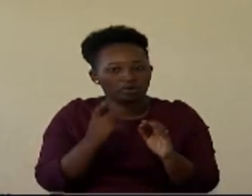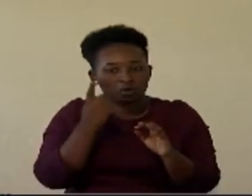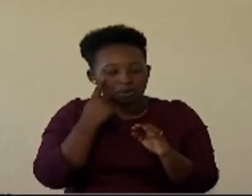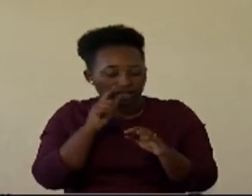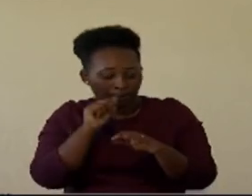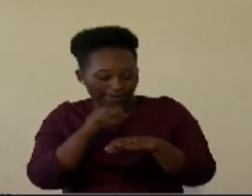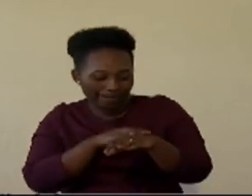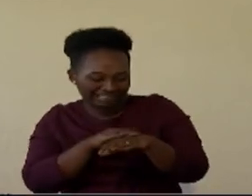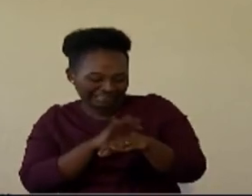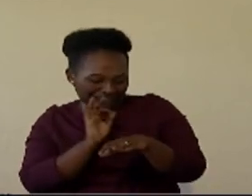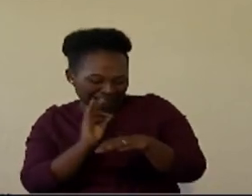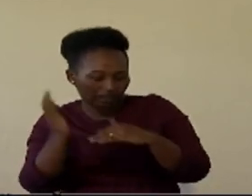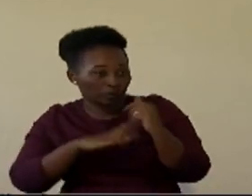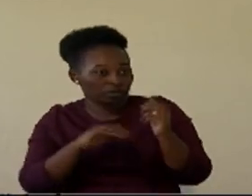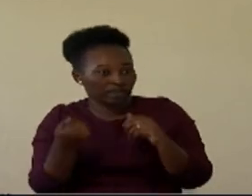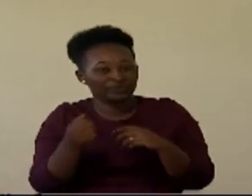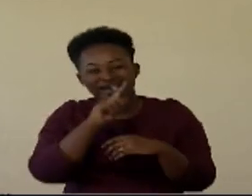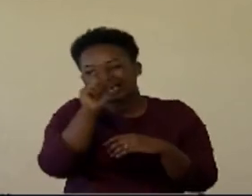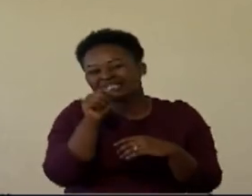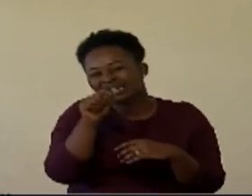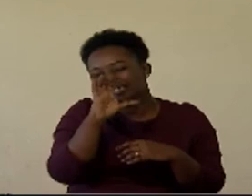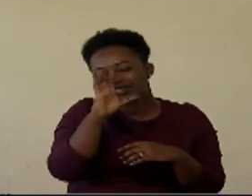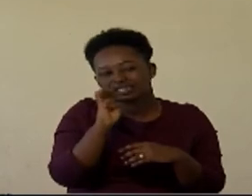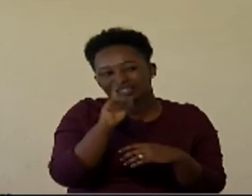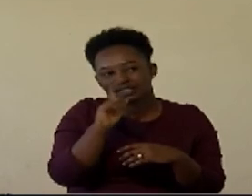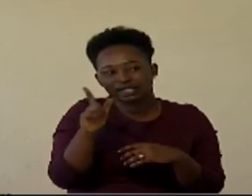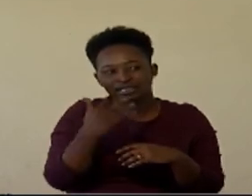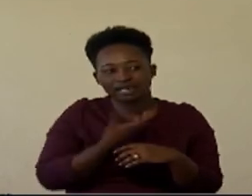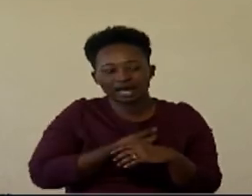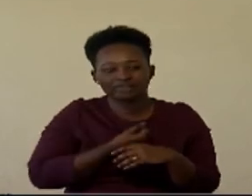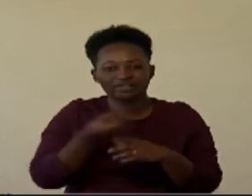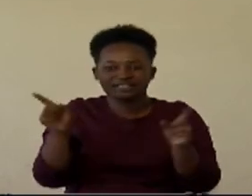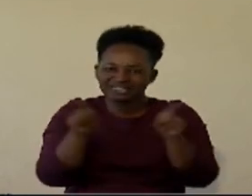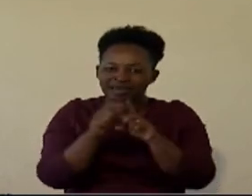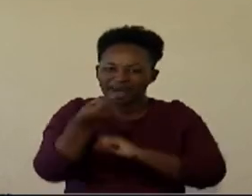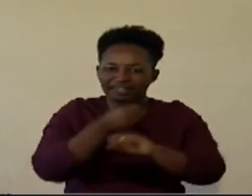of the skin, could these cells all be having the same activity?